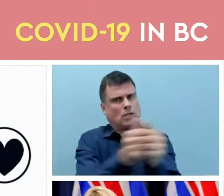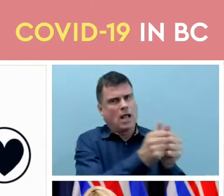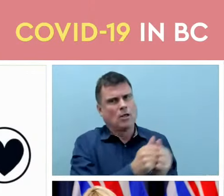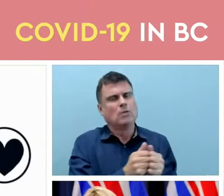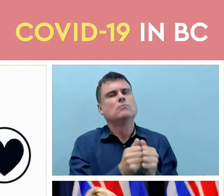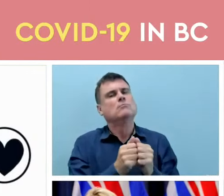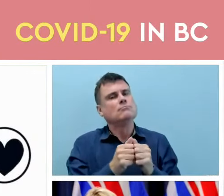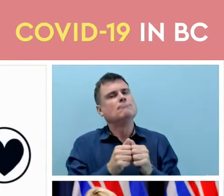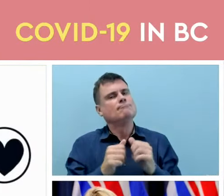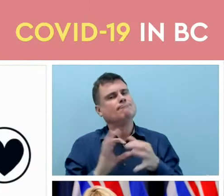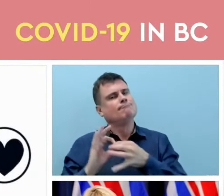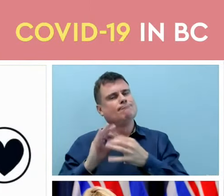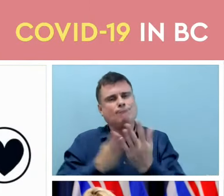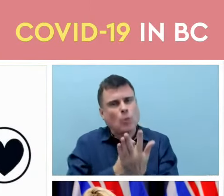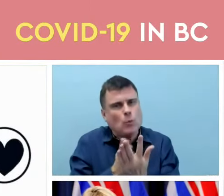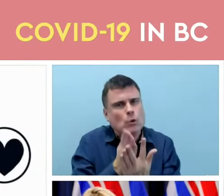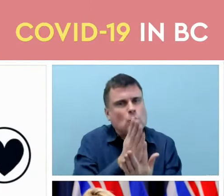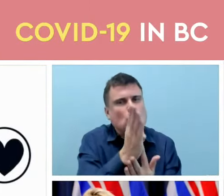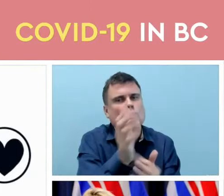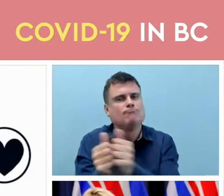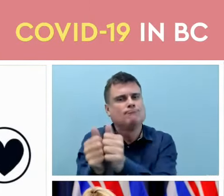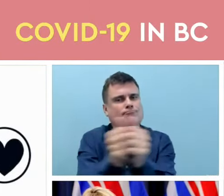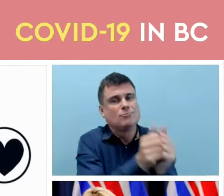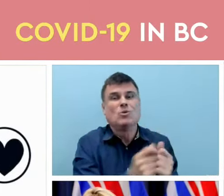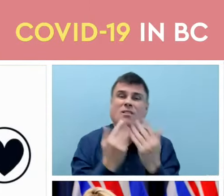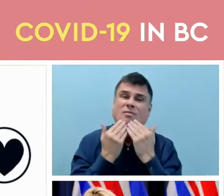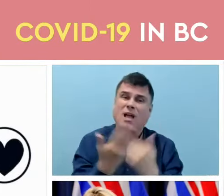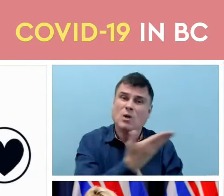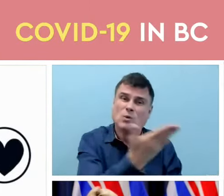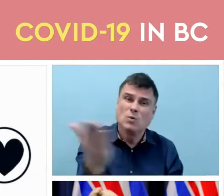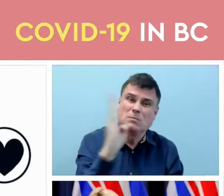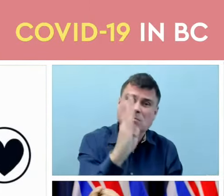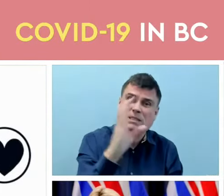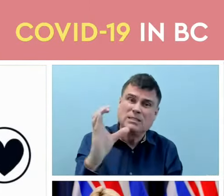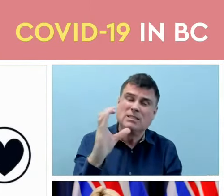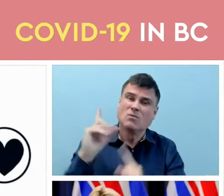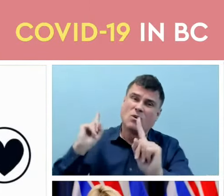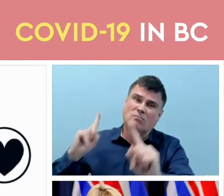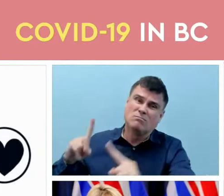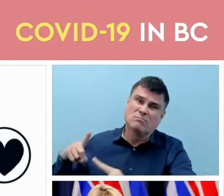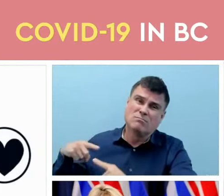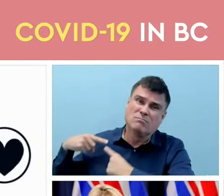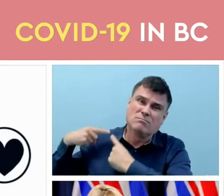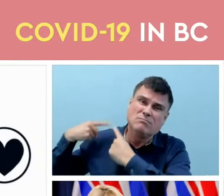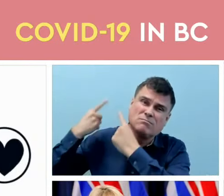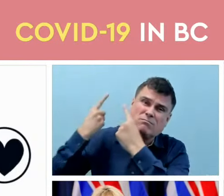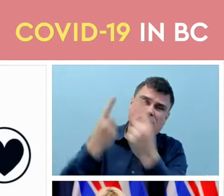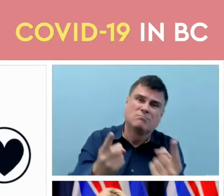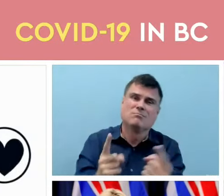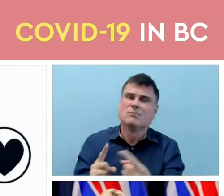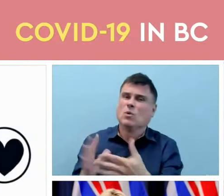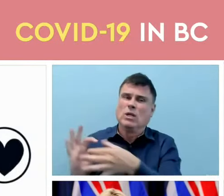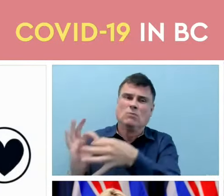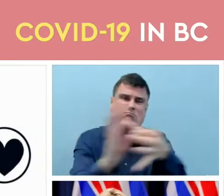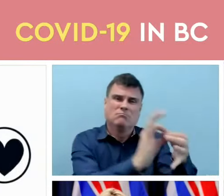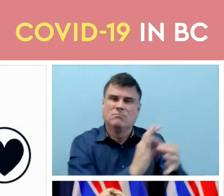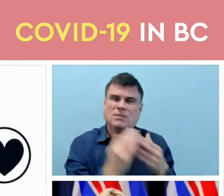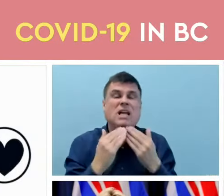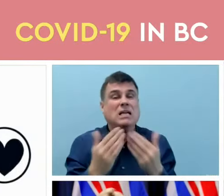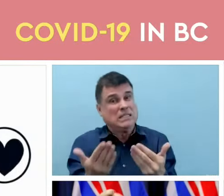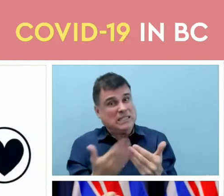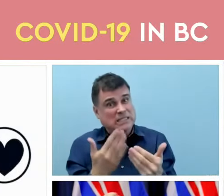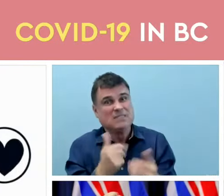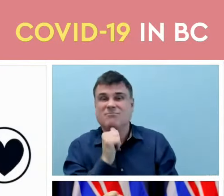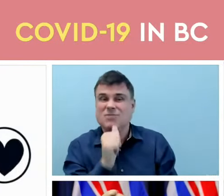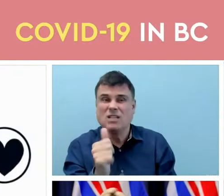for doing their part for so long. It has been a most challenging time. And we are not through it